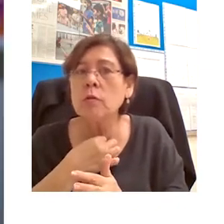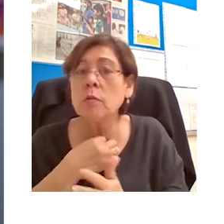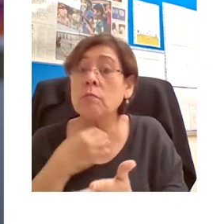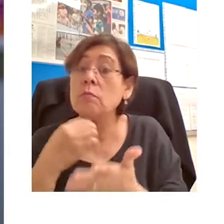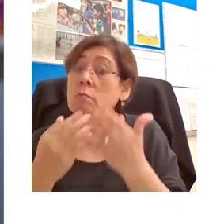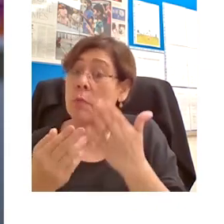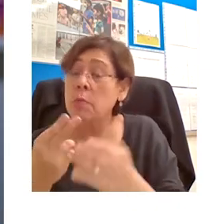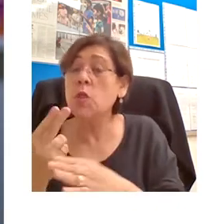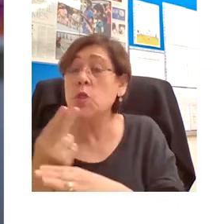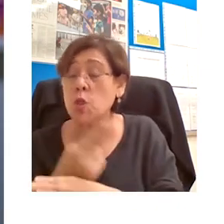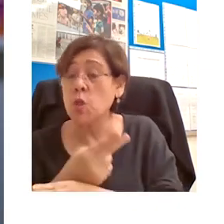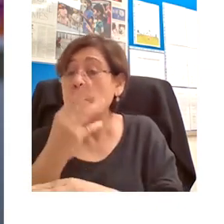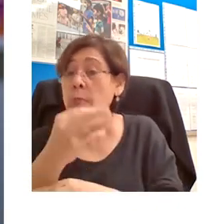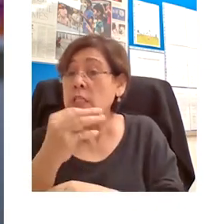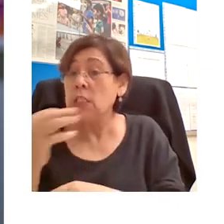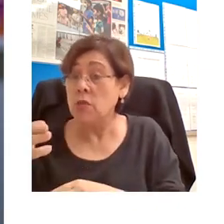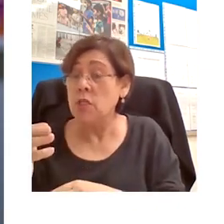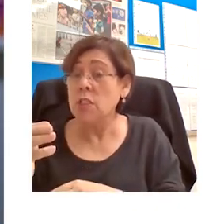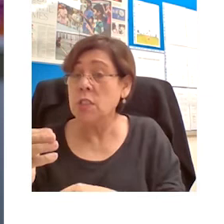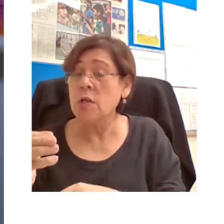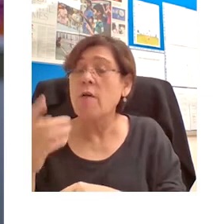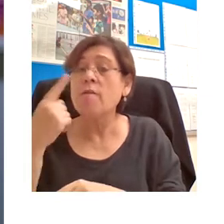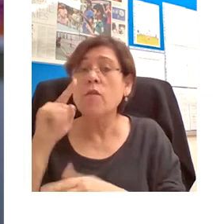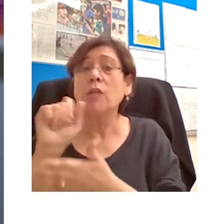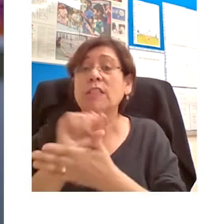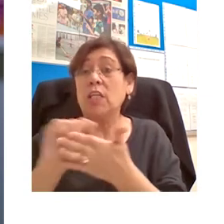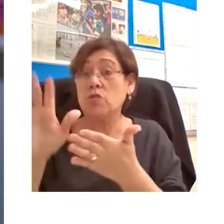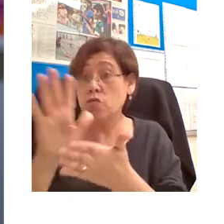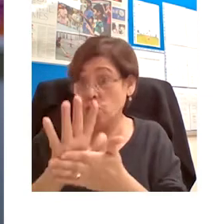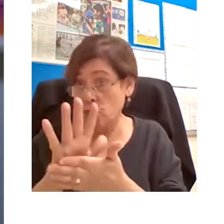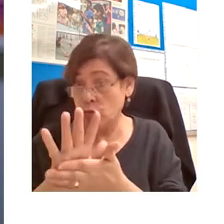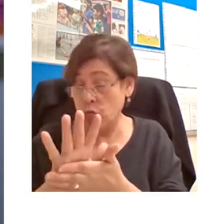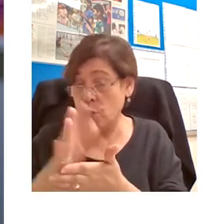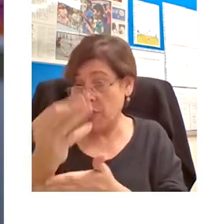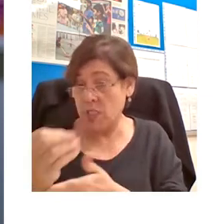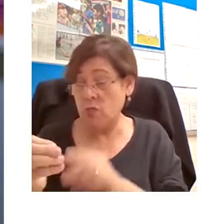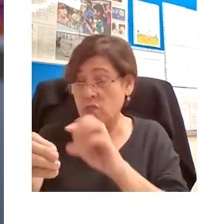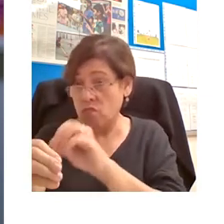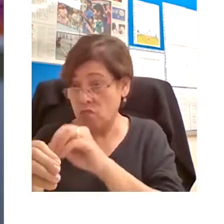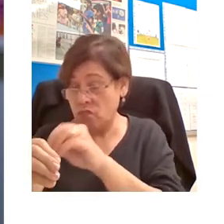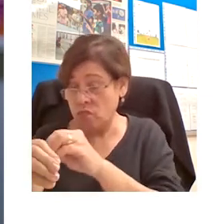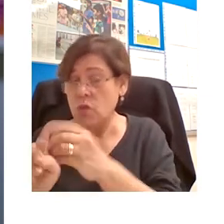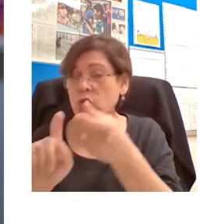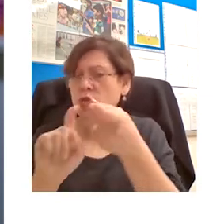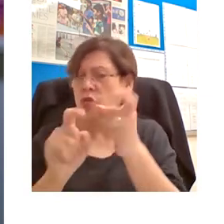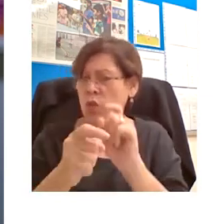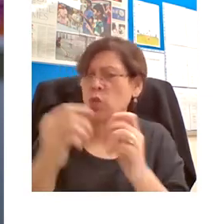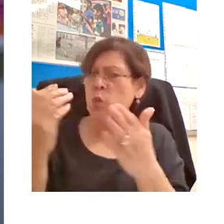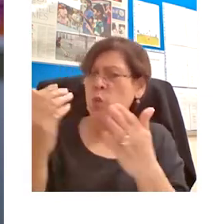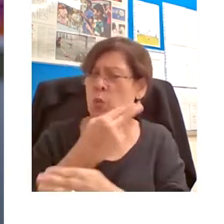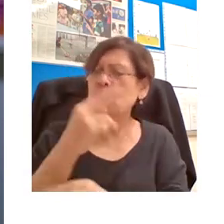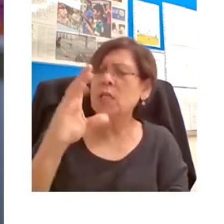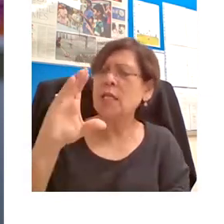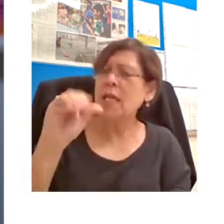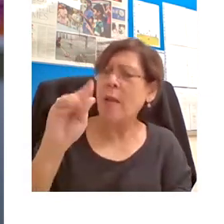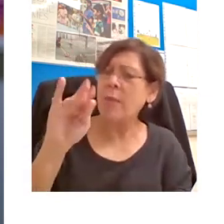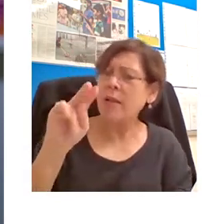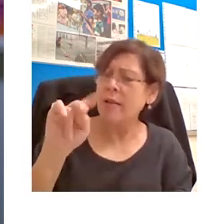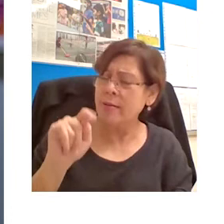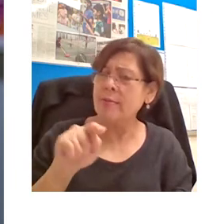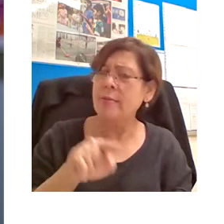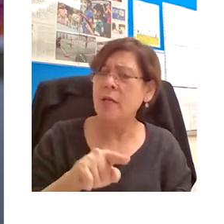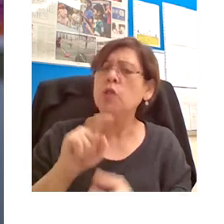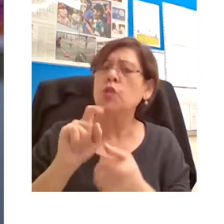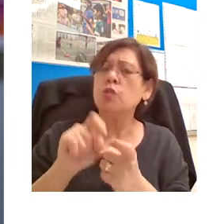them overcome this barrier between school and university. There's a real problem in this country and